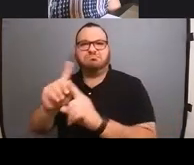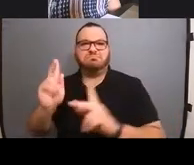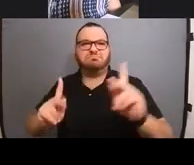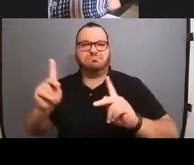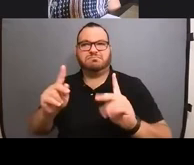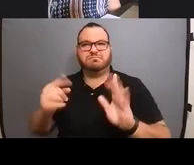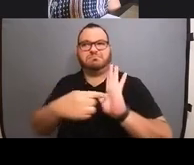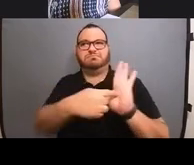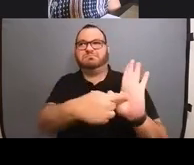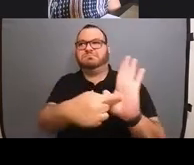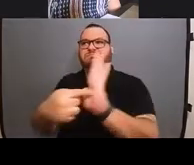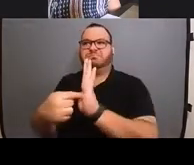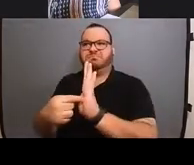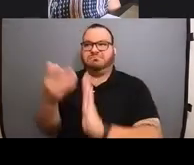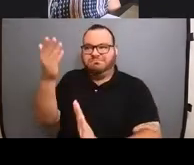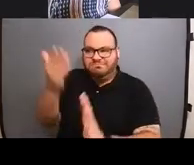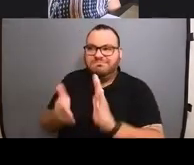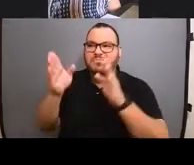as people.